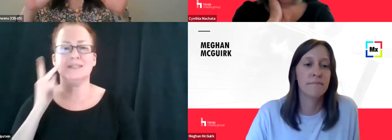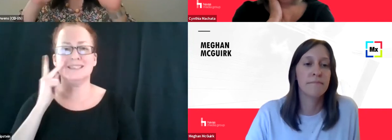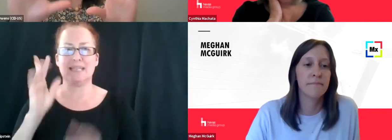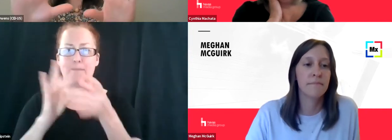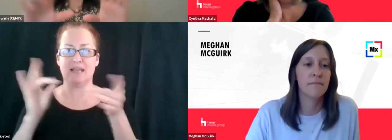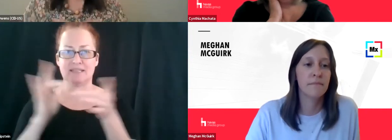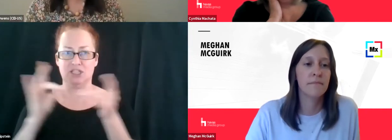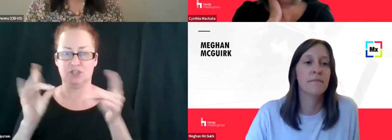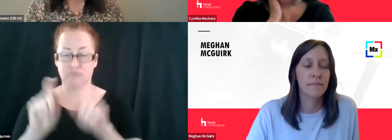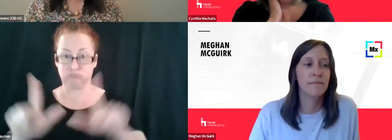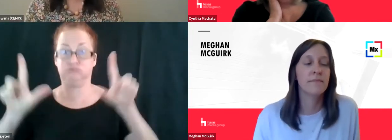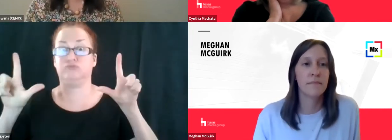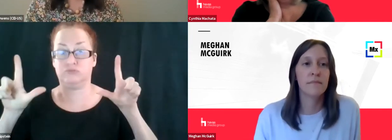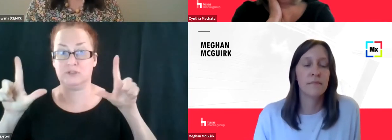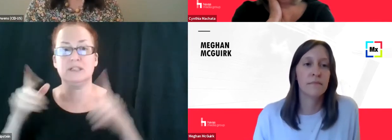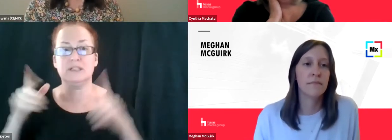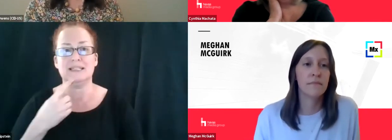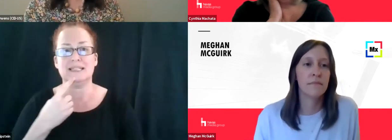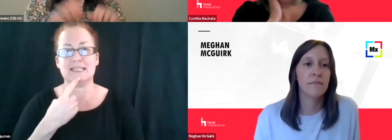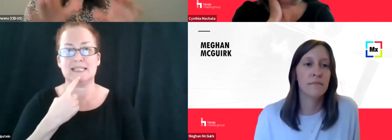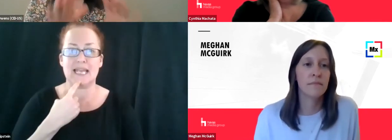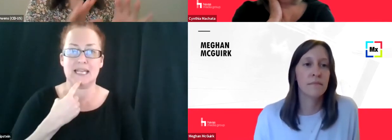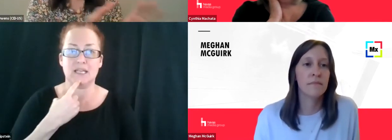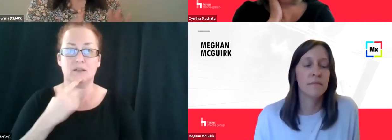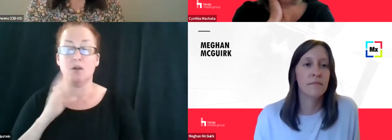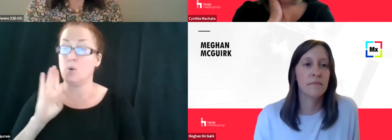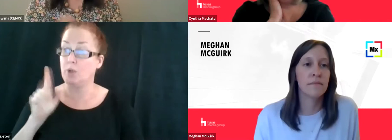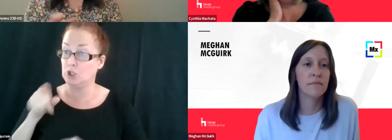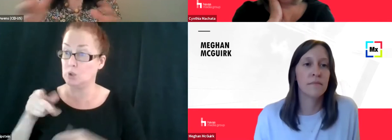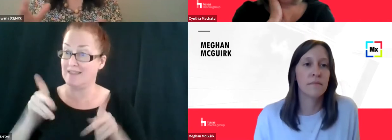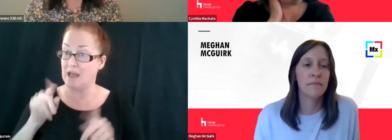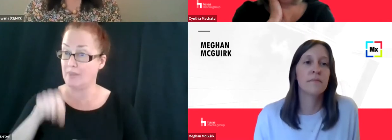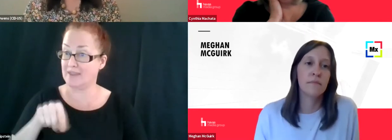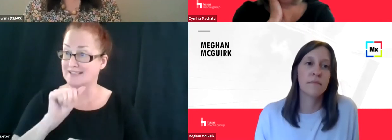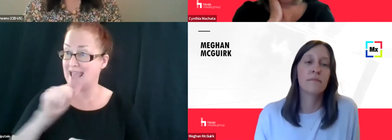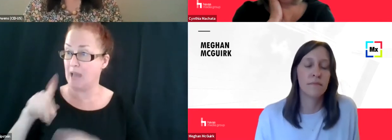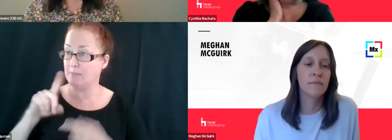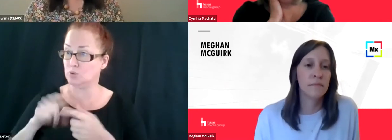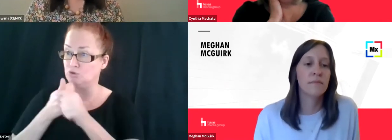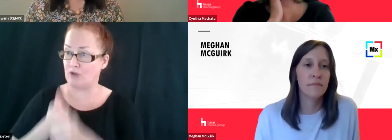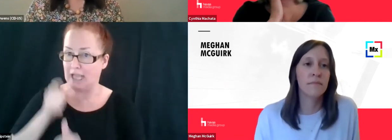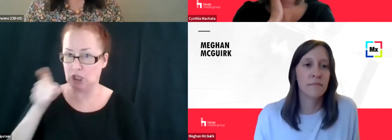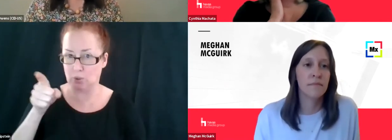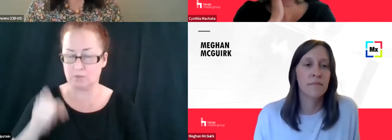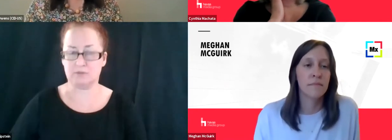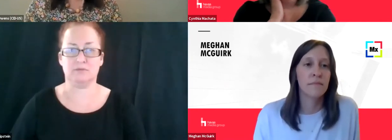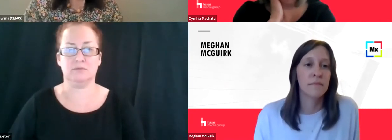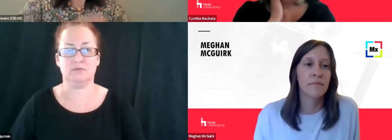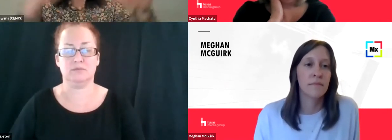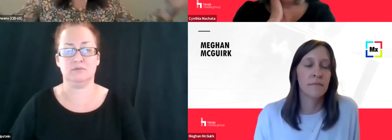more blatantly in your face saying, will you allow this app to track you, um,